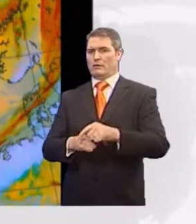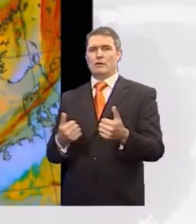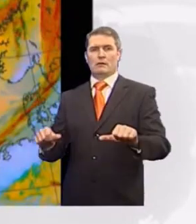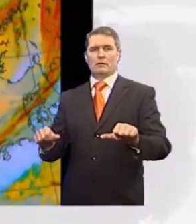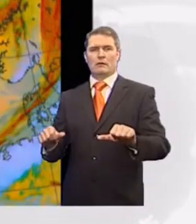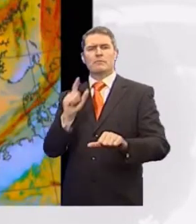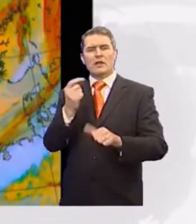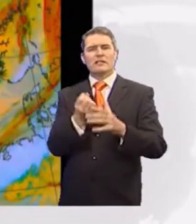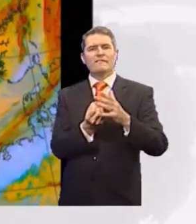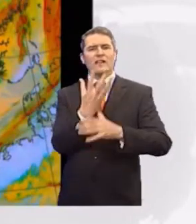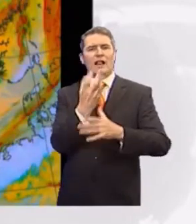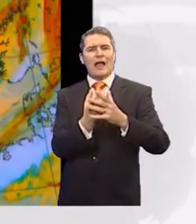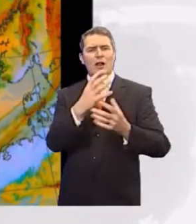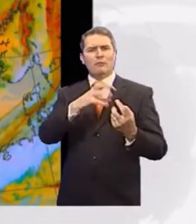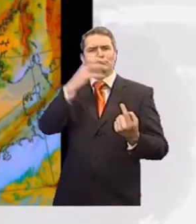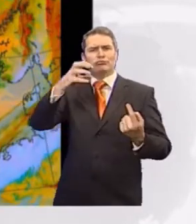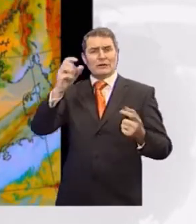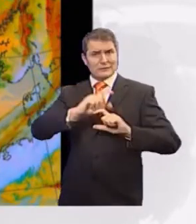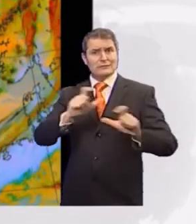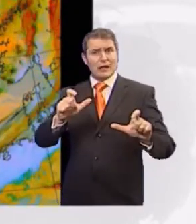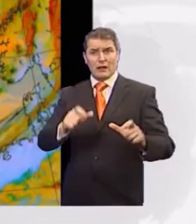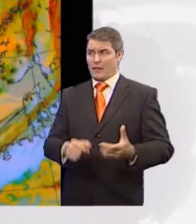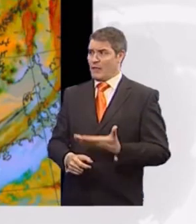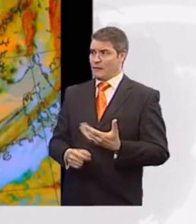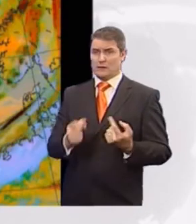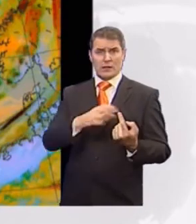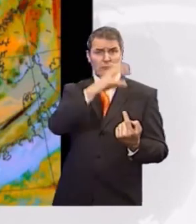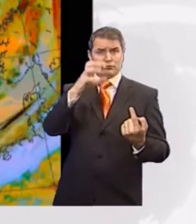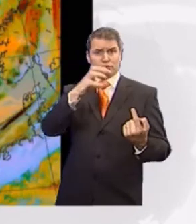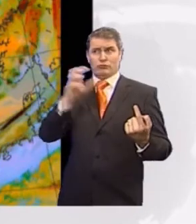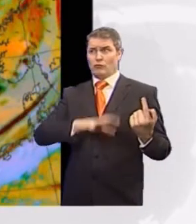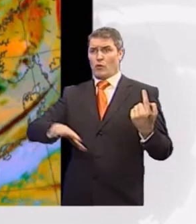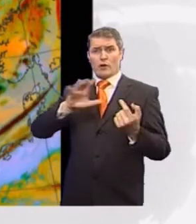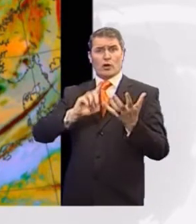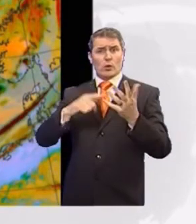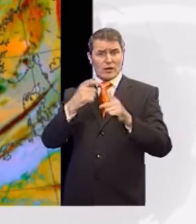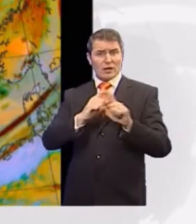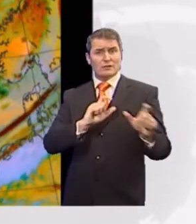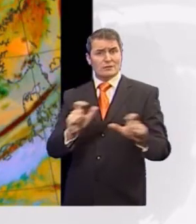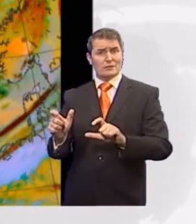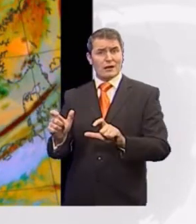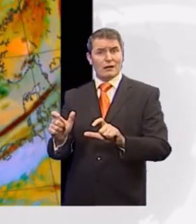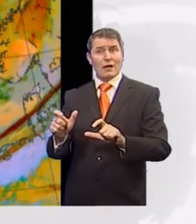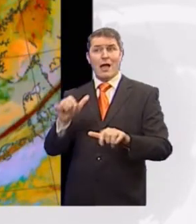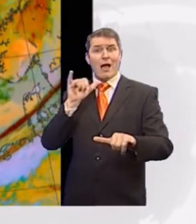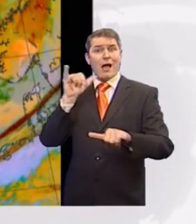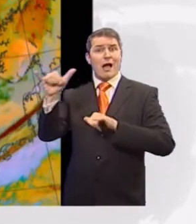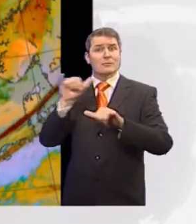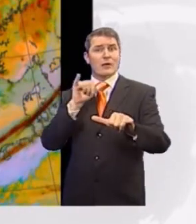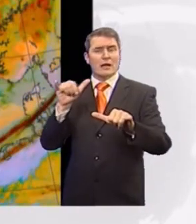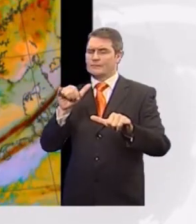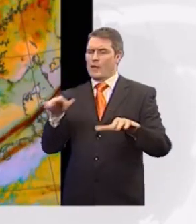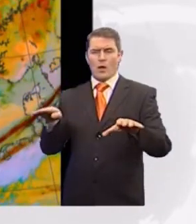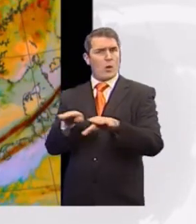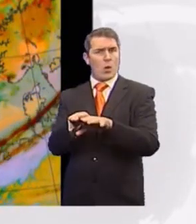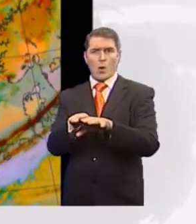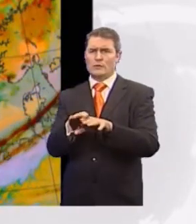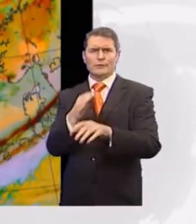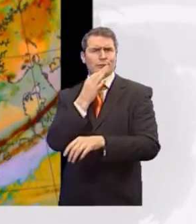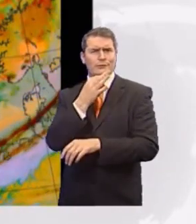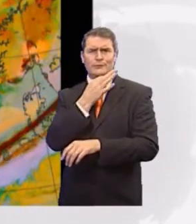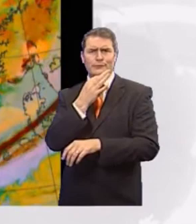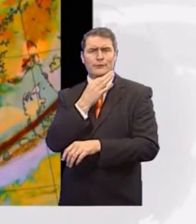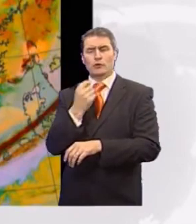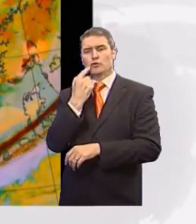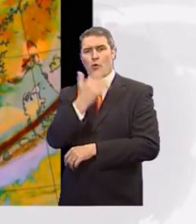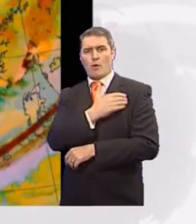the volcano continuing to erupt and the cloud of ash still over much of the UK most airspace will be shut until at least 1am